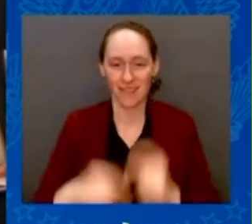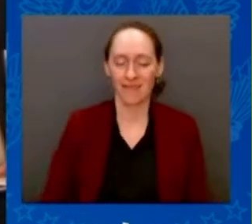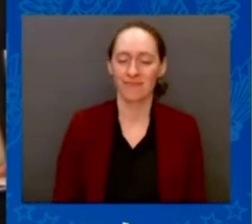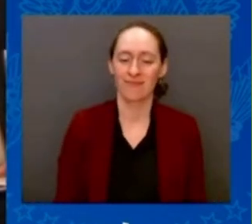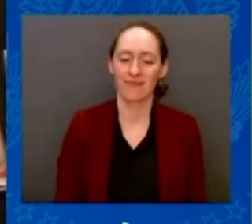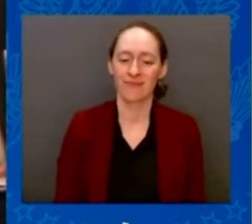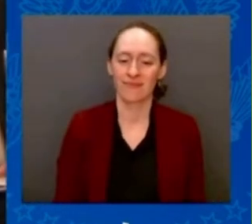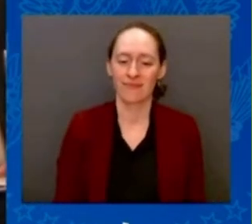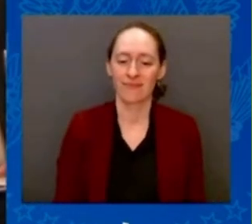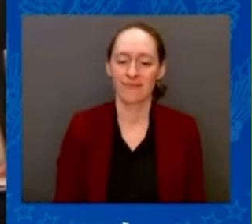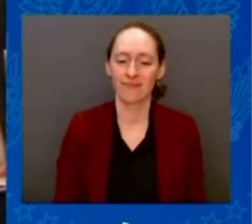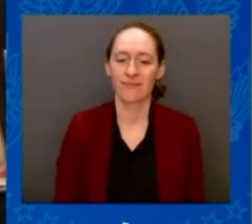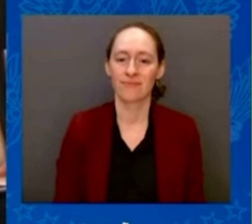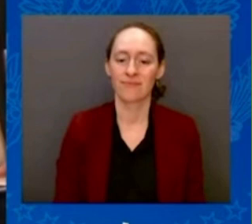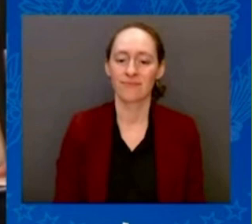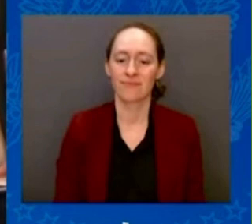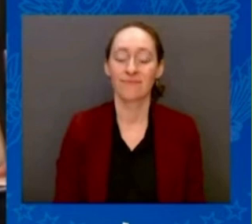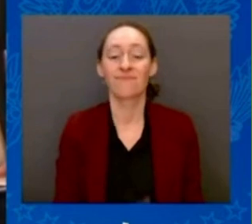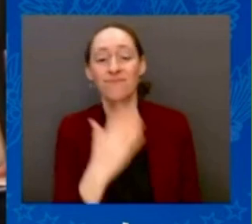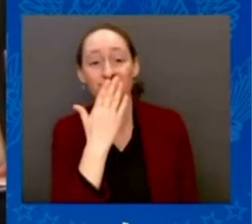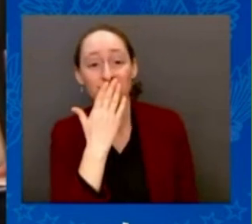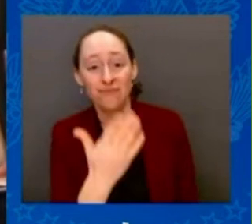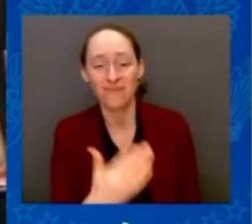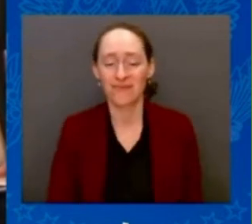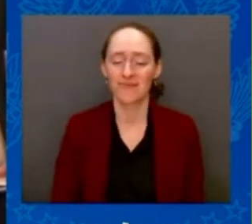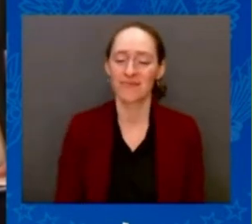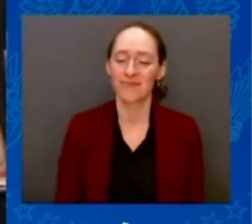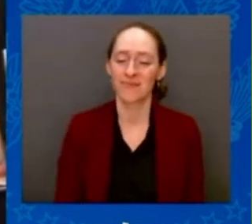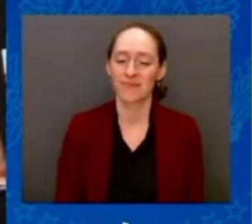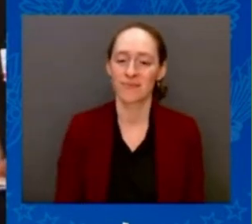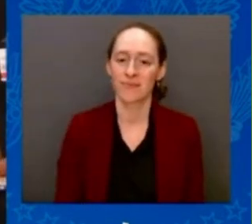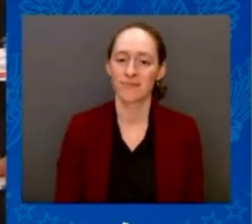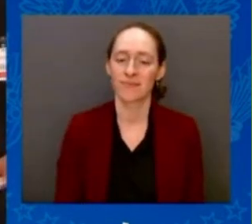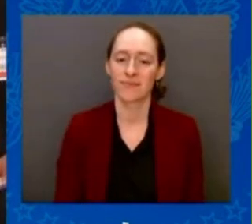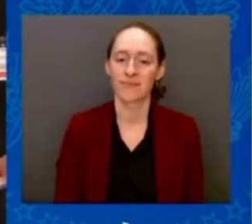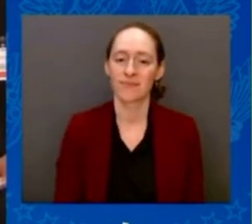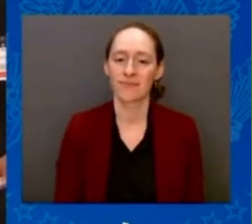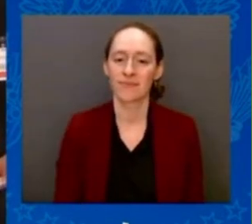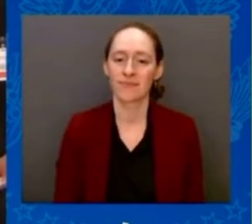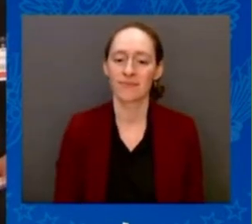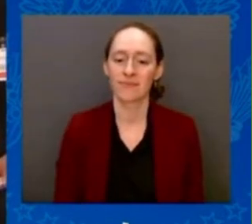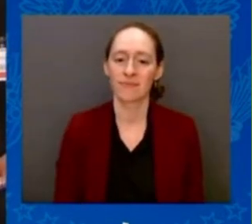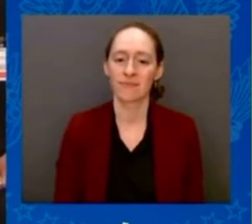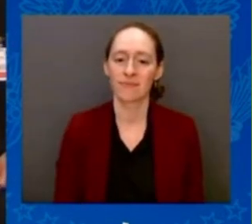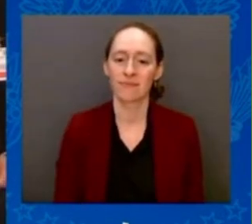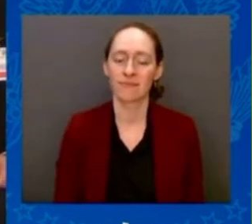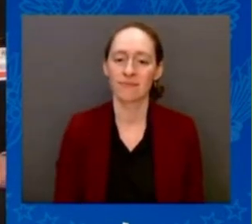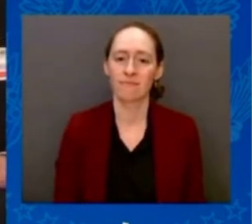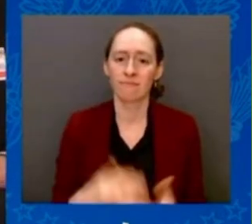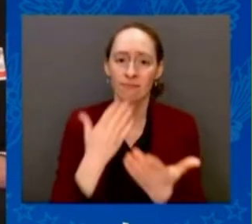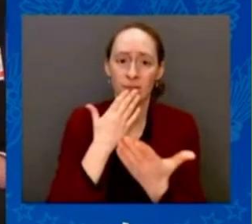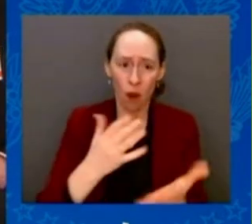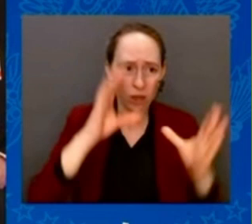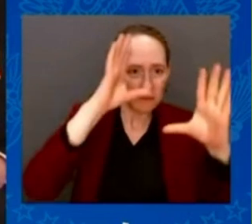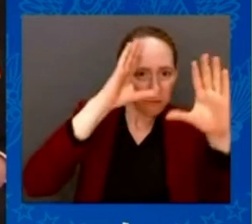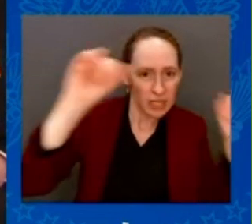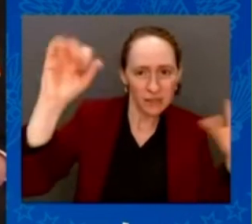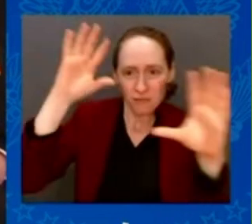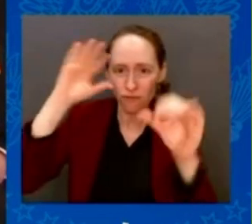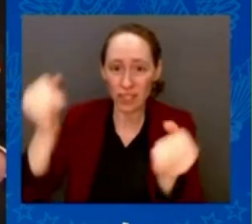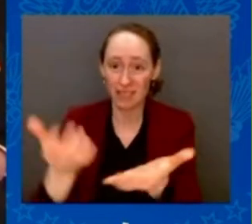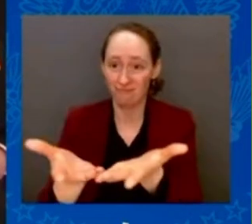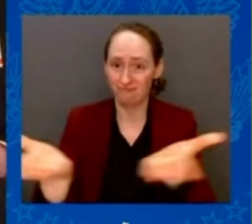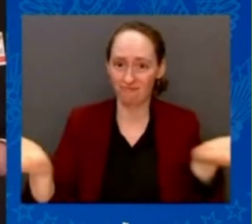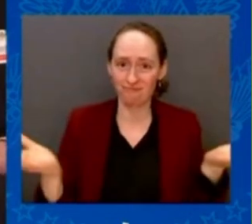President Duda, dear President Johannes, dear President Biden, Secretary General, dear allies. As you